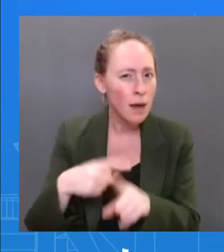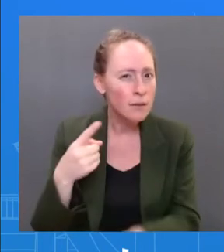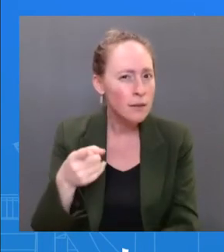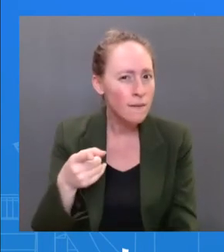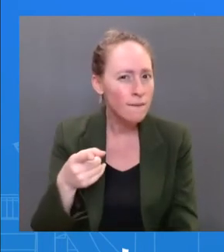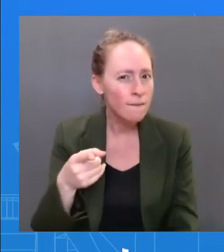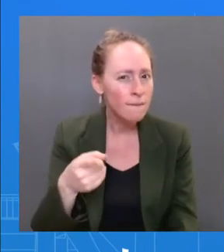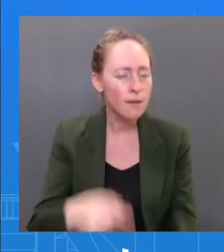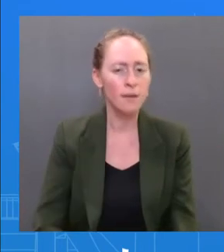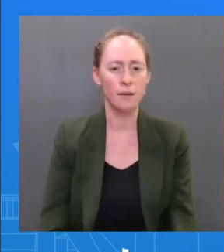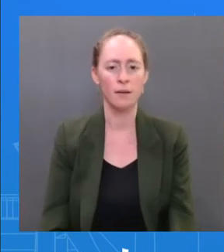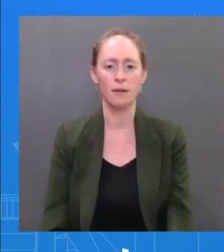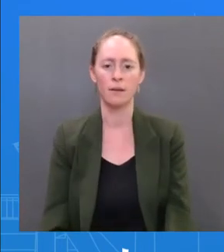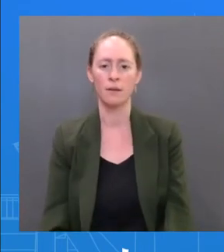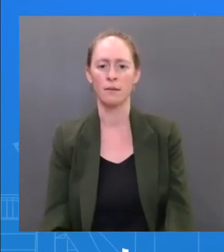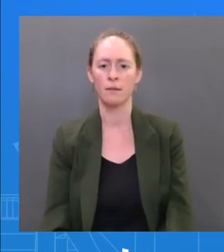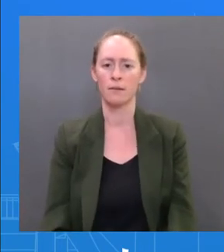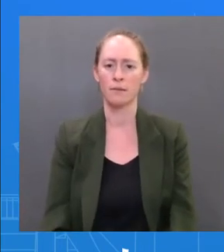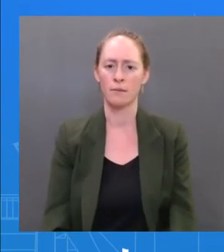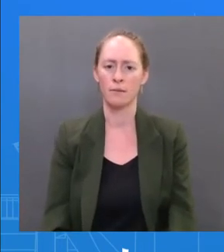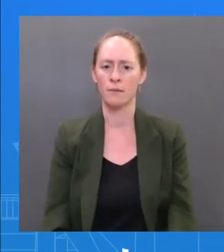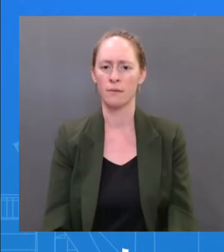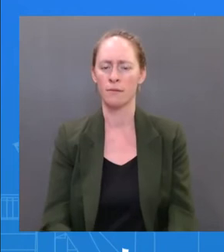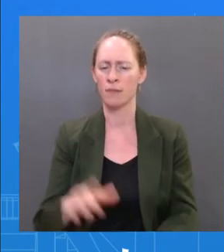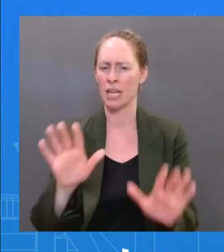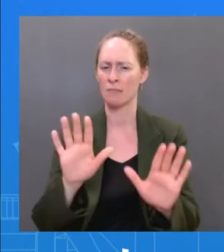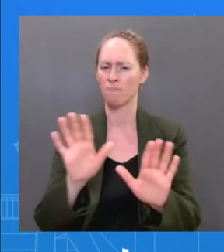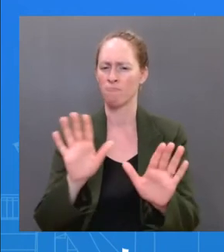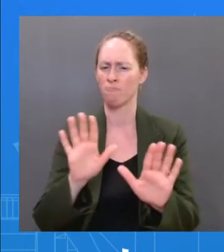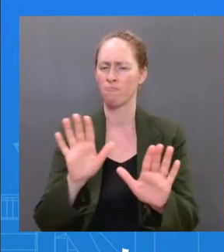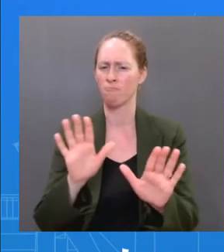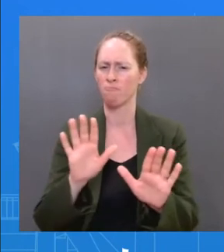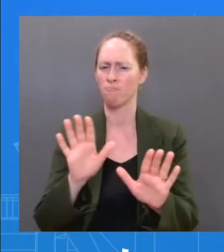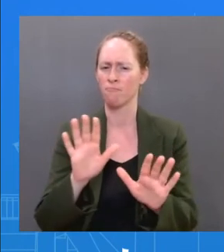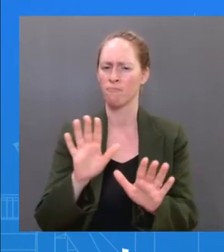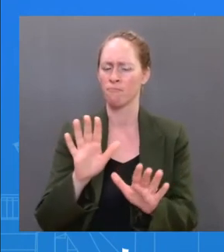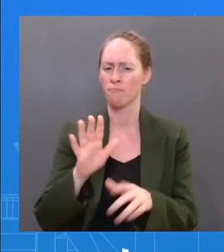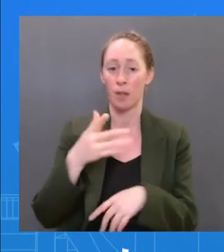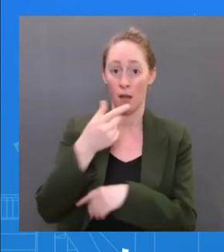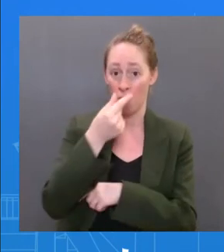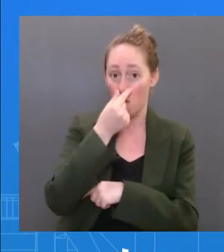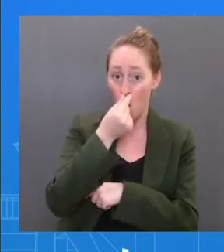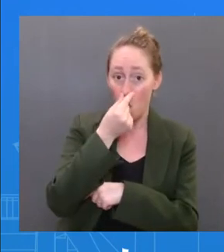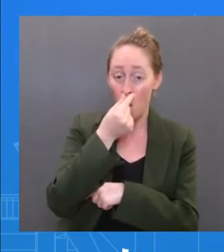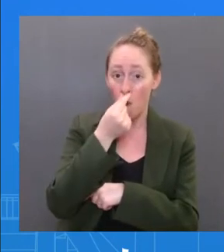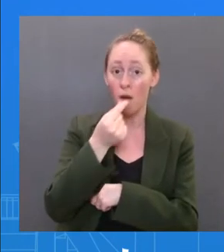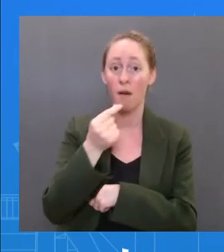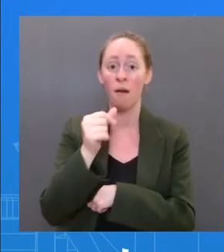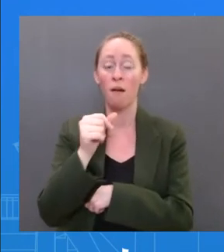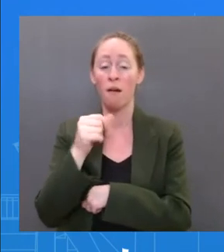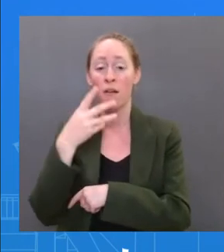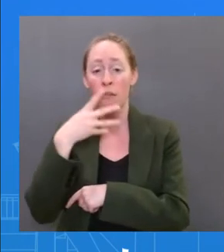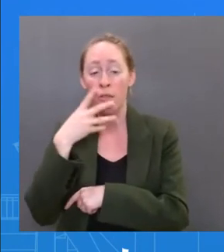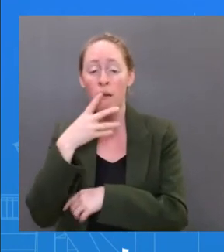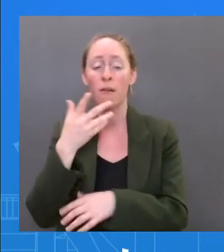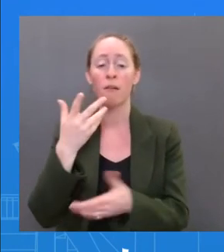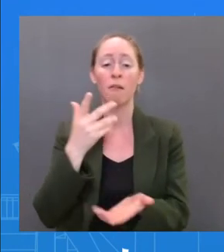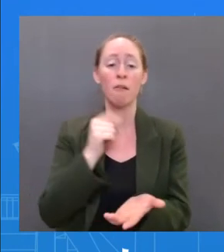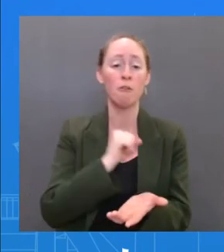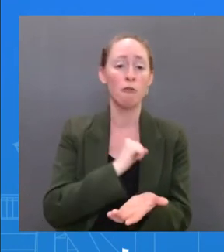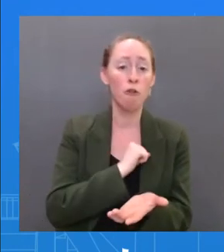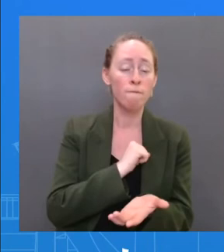not sore throat — he did not have sore throat — runny nose and dry cough this morning. That's when those symptoms were identified.